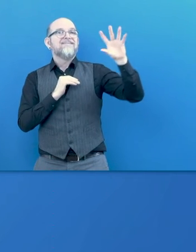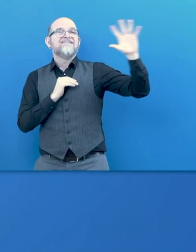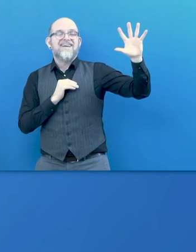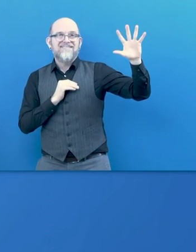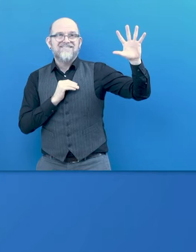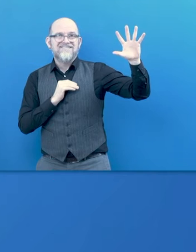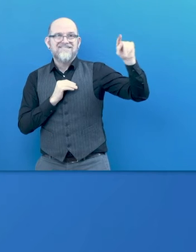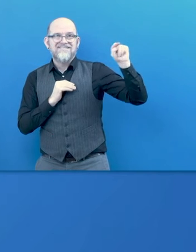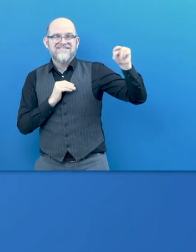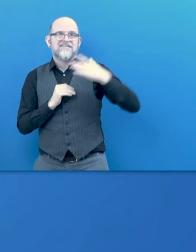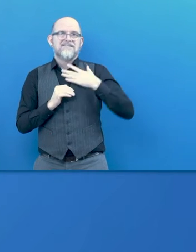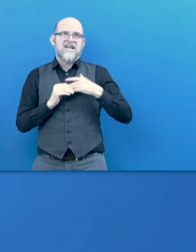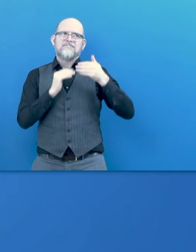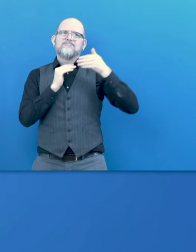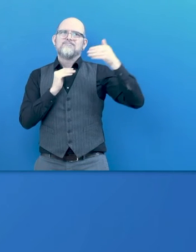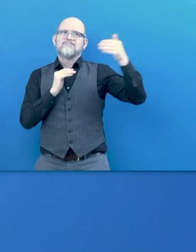disabled people.